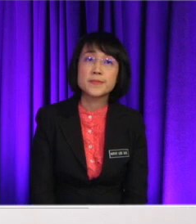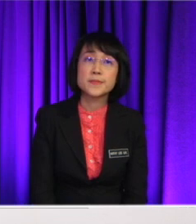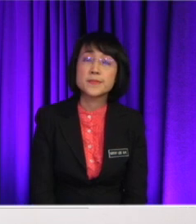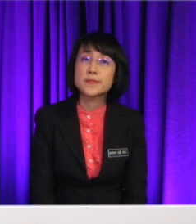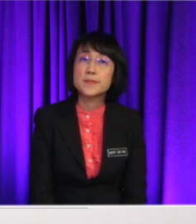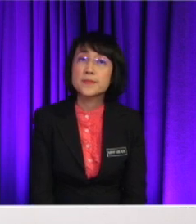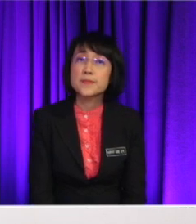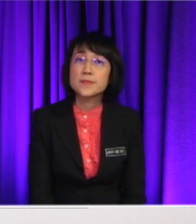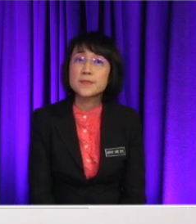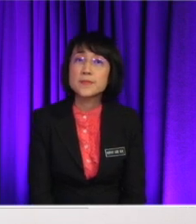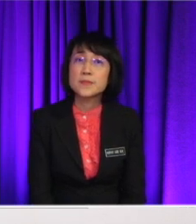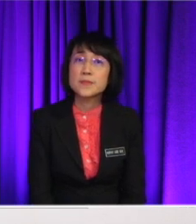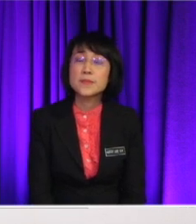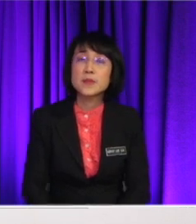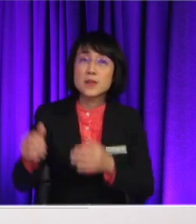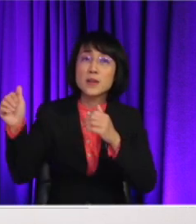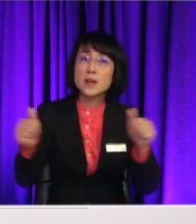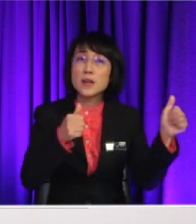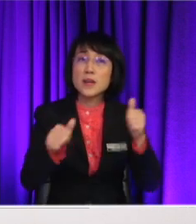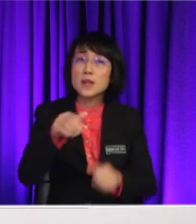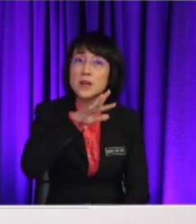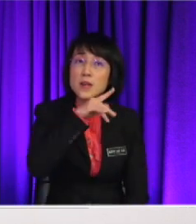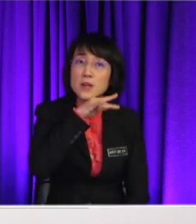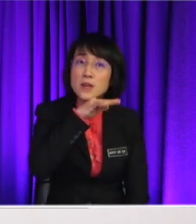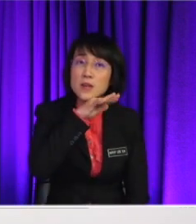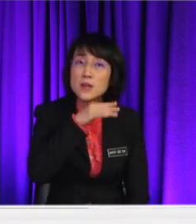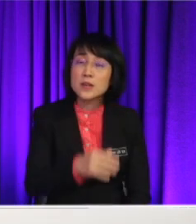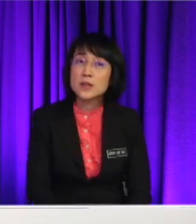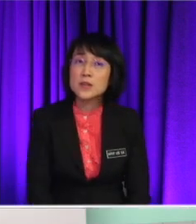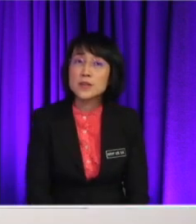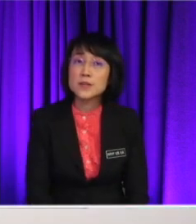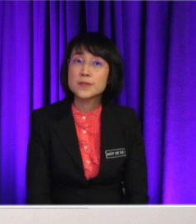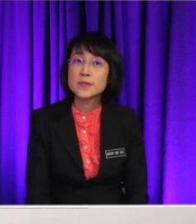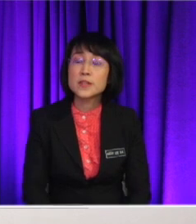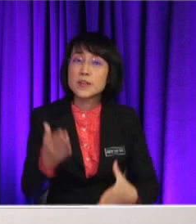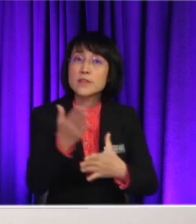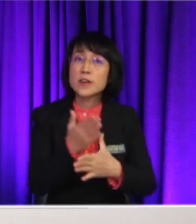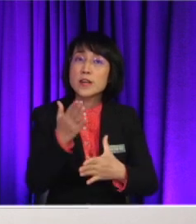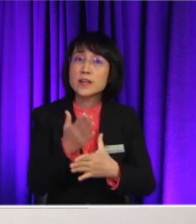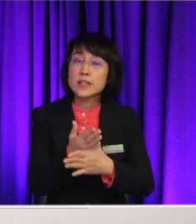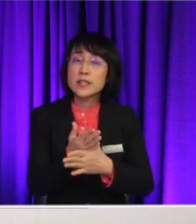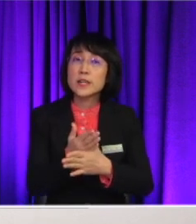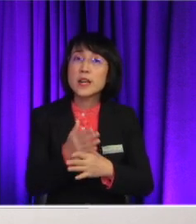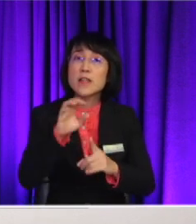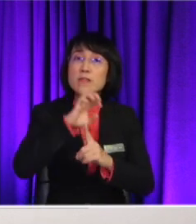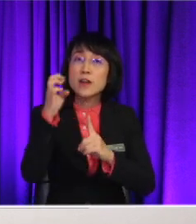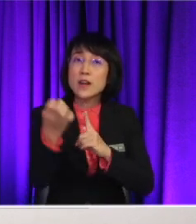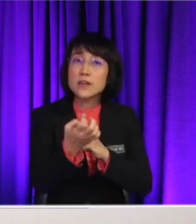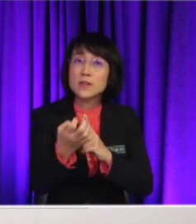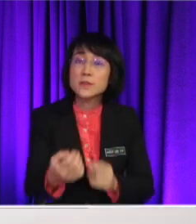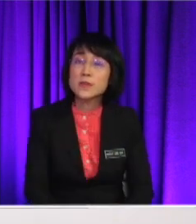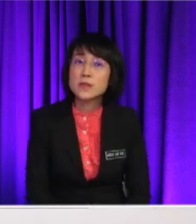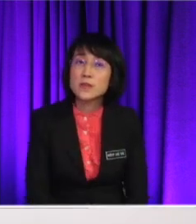And then, Abby, air pollution brings a variety of finishes effects to the environment. For instance, the emissions